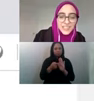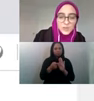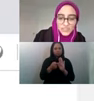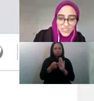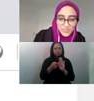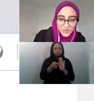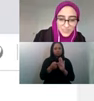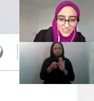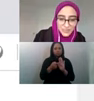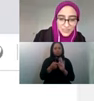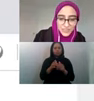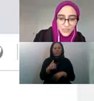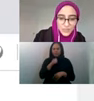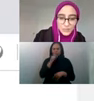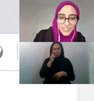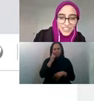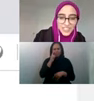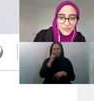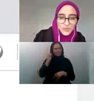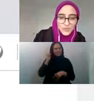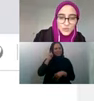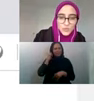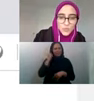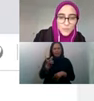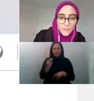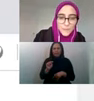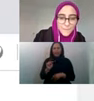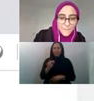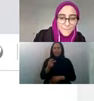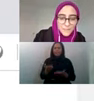I don't believe I have my sound on, so I might have to